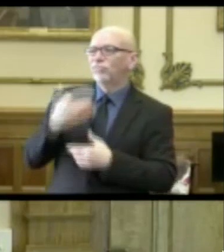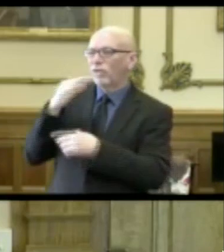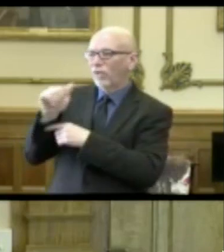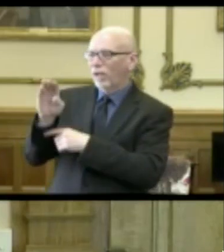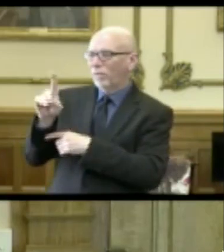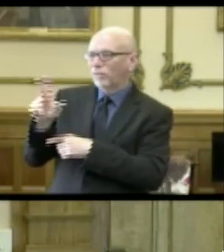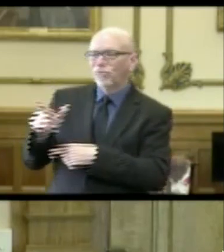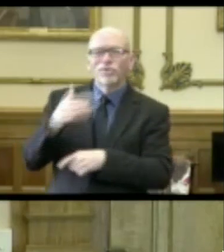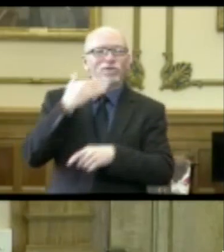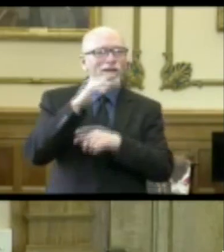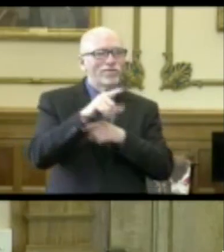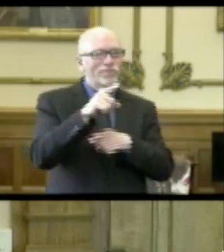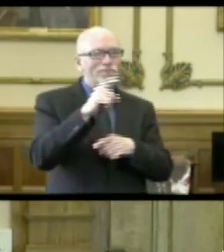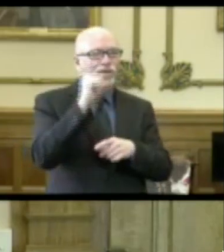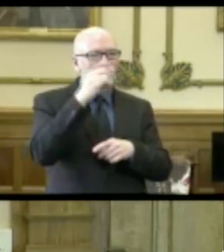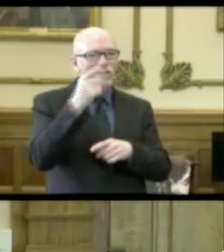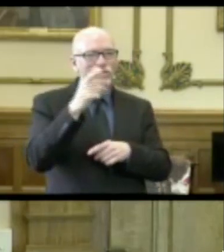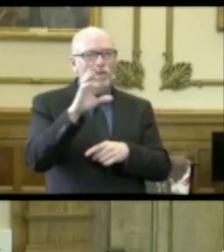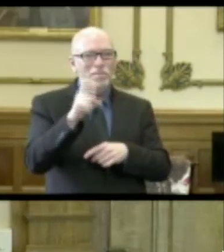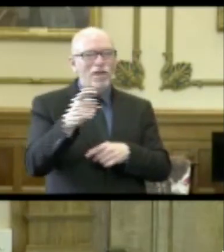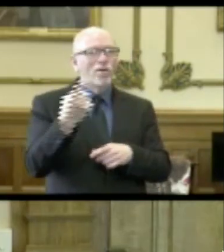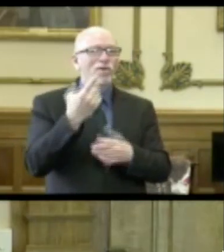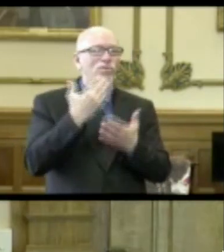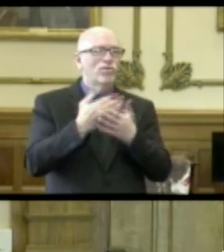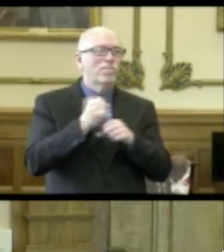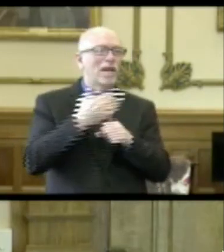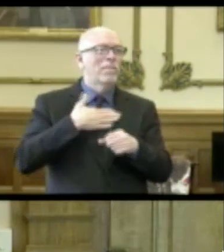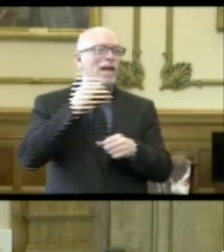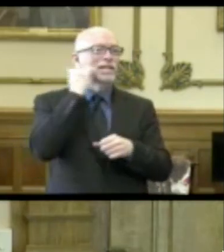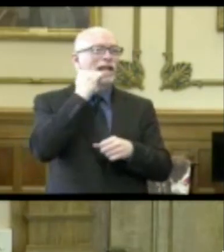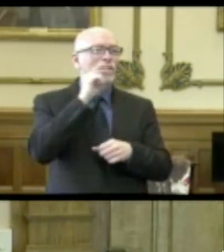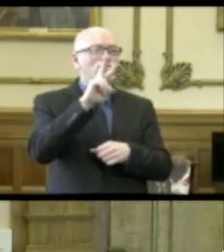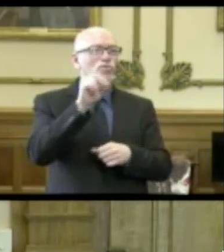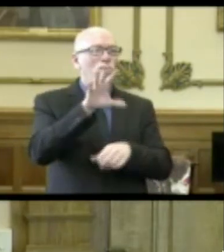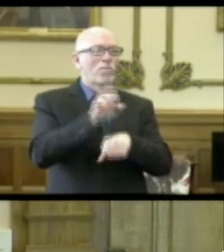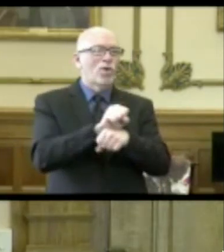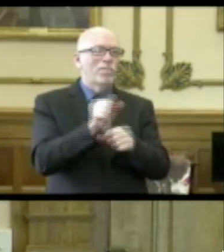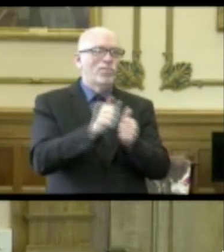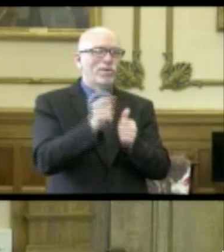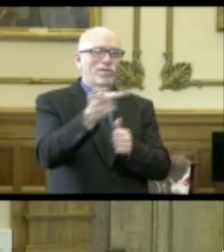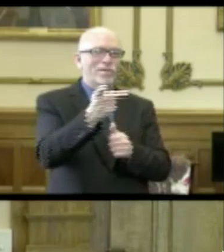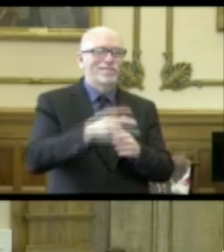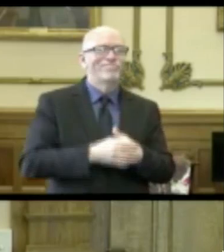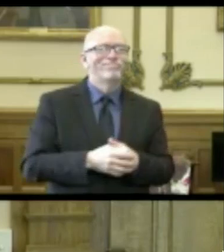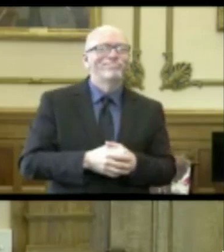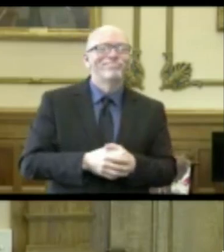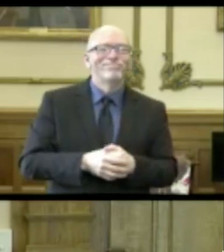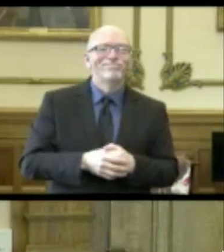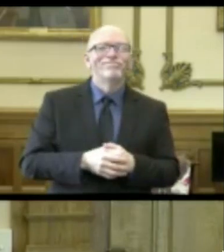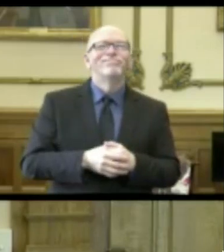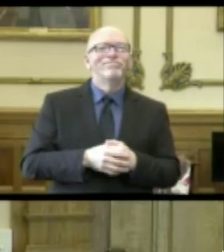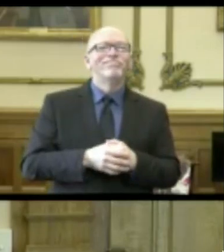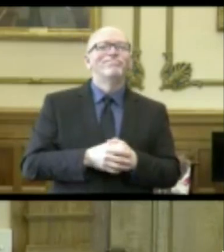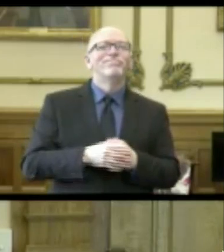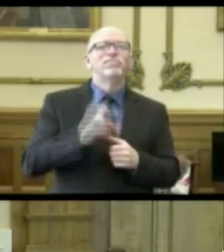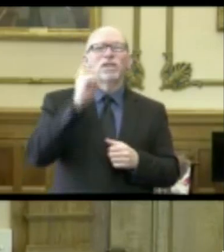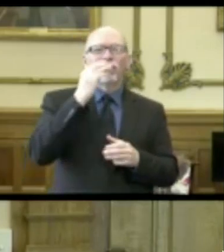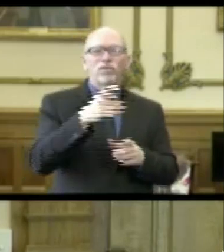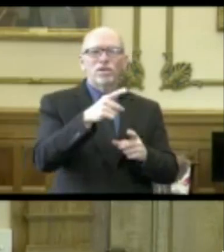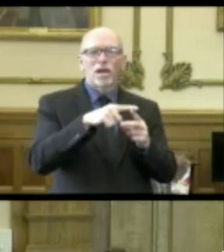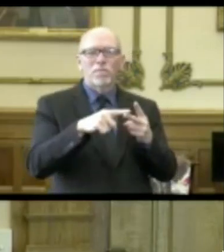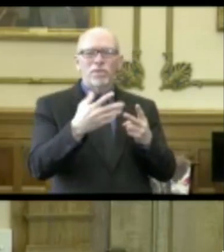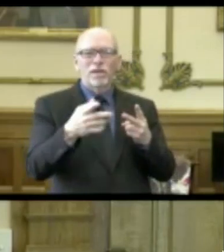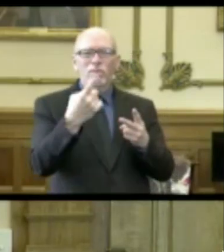Good afternoon, Governor. Good afternoon, Dr. Box. Always good to make my daily 2.30 appointment with you folks. Governor, a couple things.